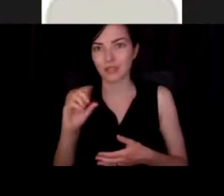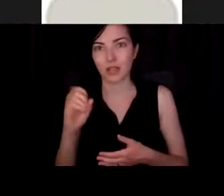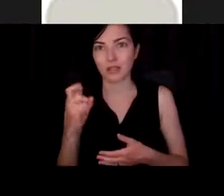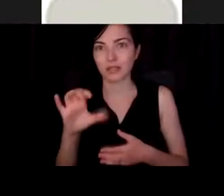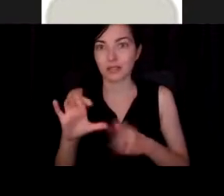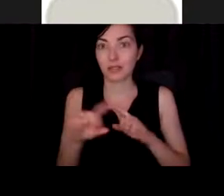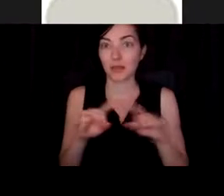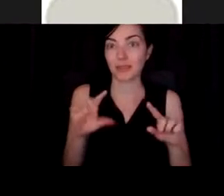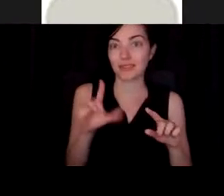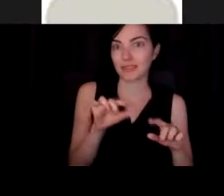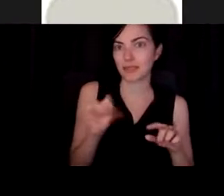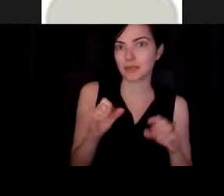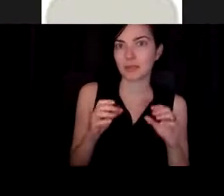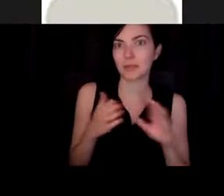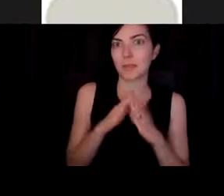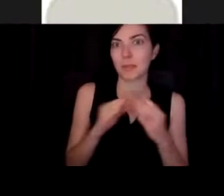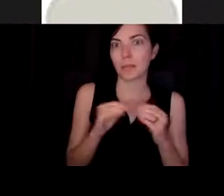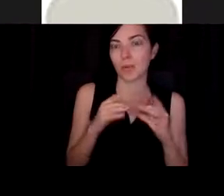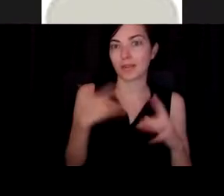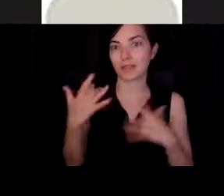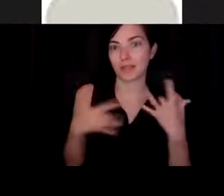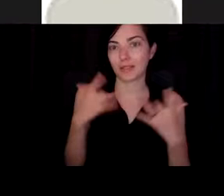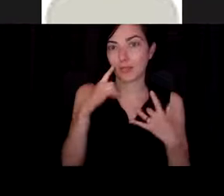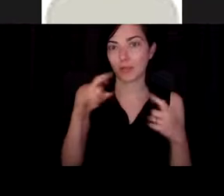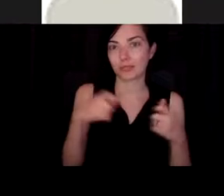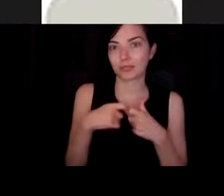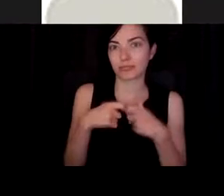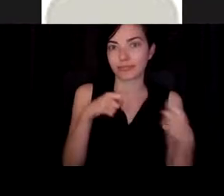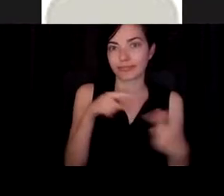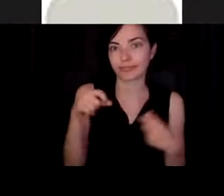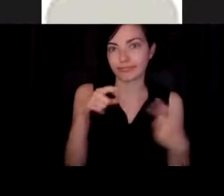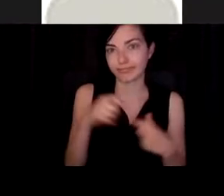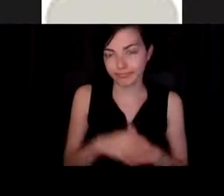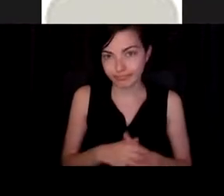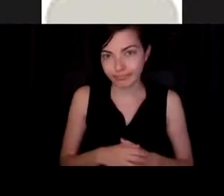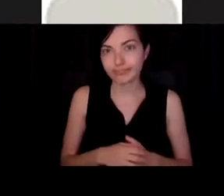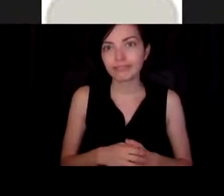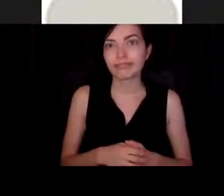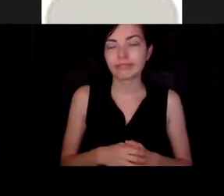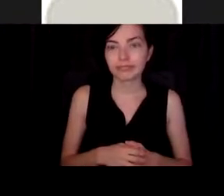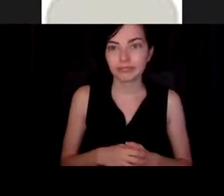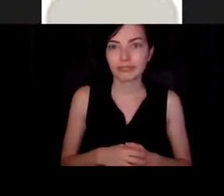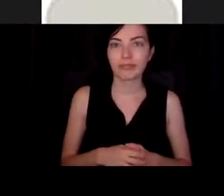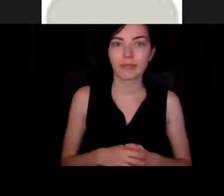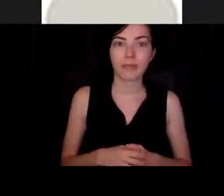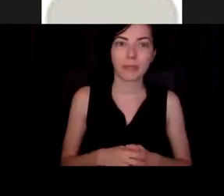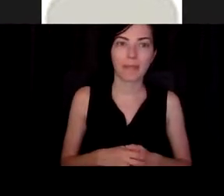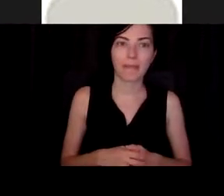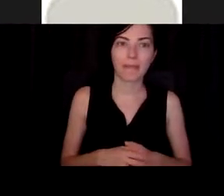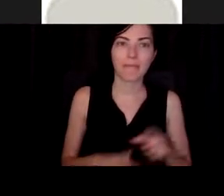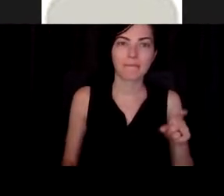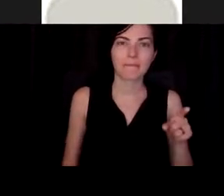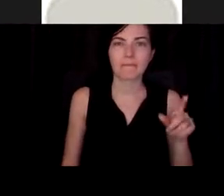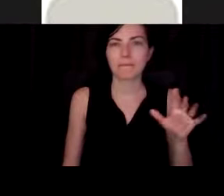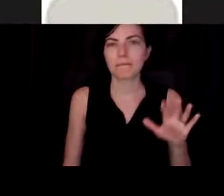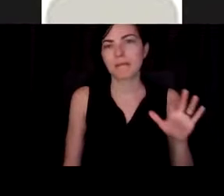around them. And we got, yeah, if you look at, this is a, it's probably 12,